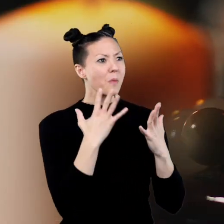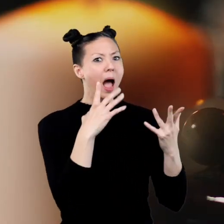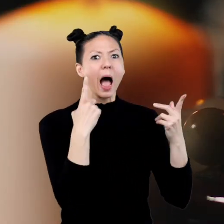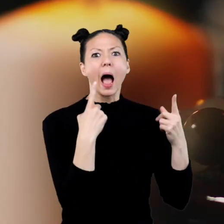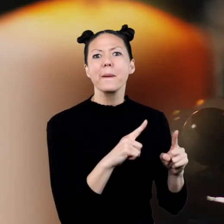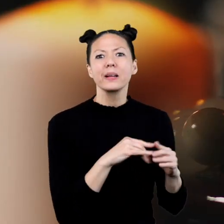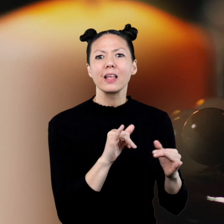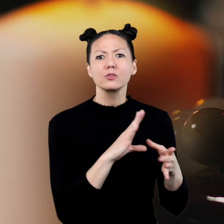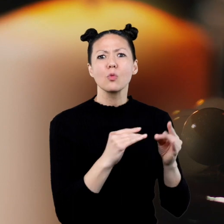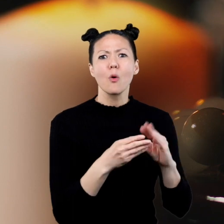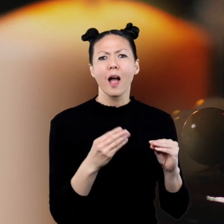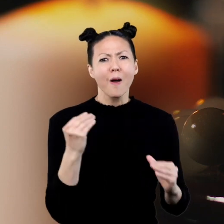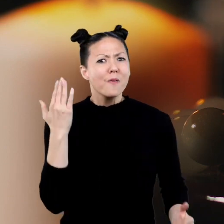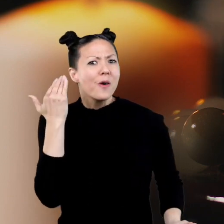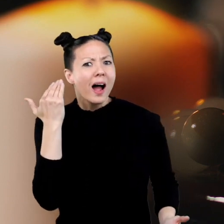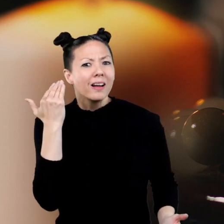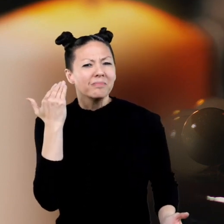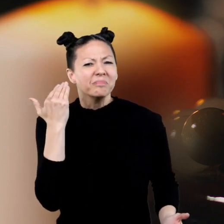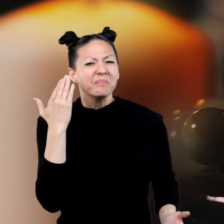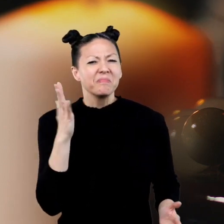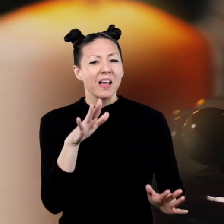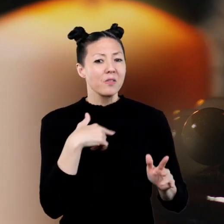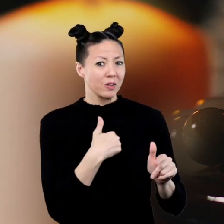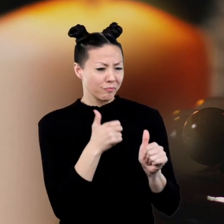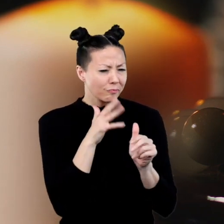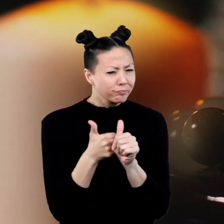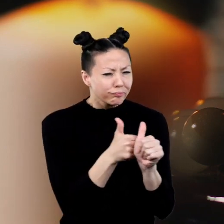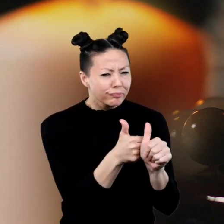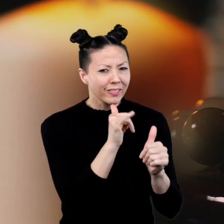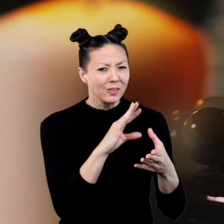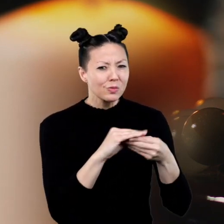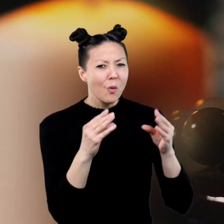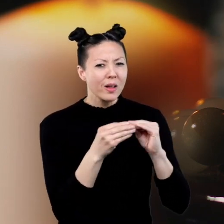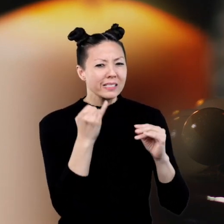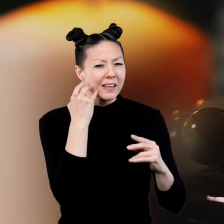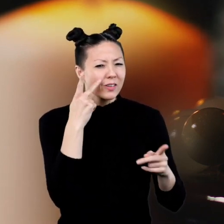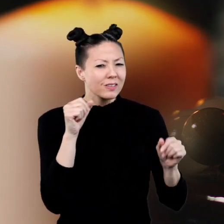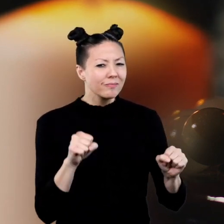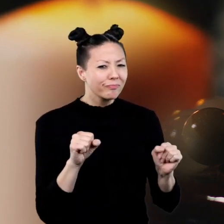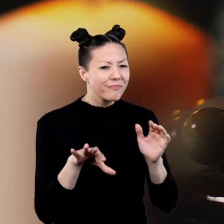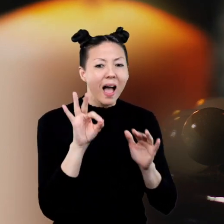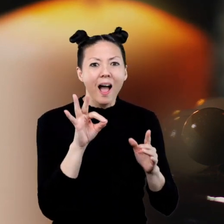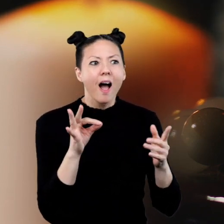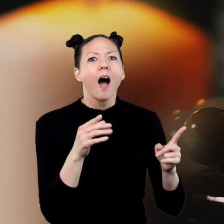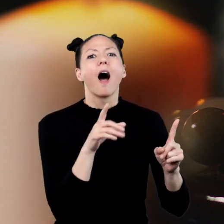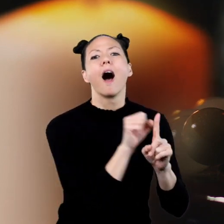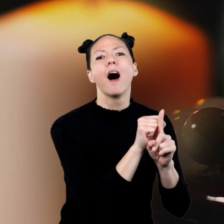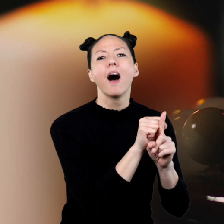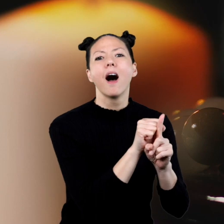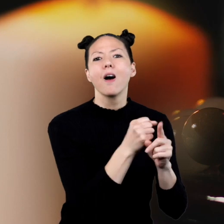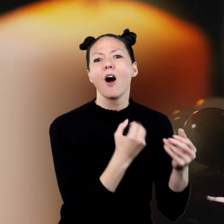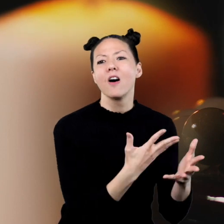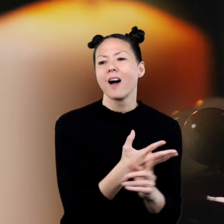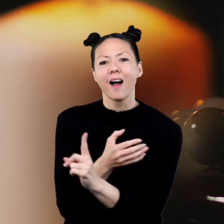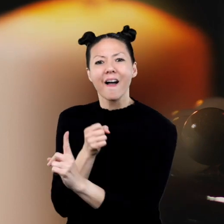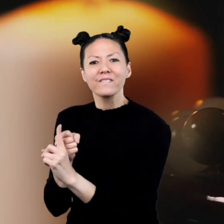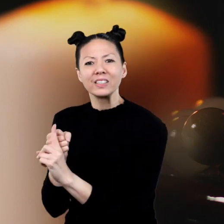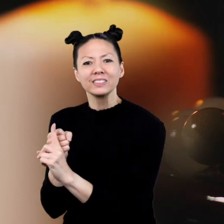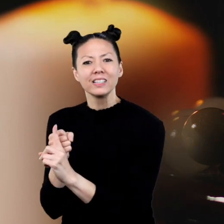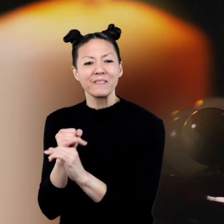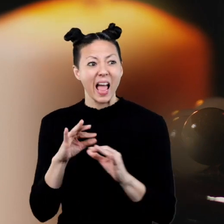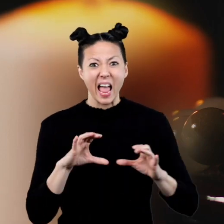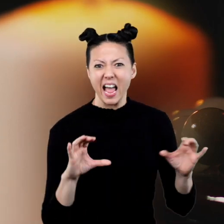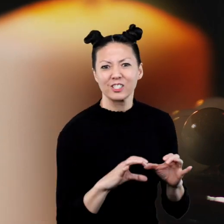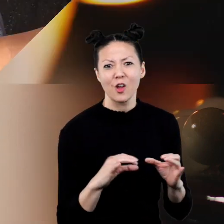in a story and why. As we tell the following story, see if you can discover the cause and effect for some of the